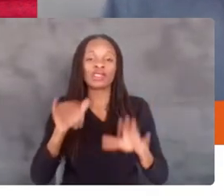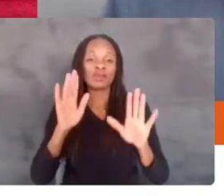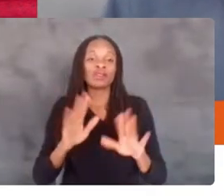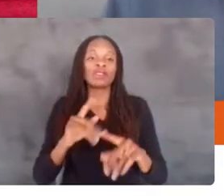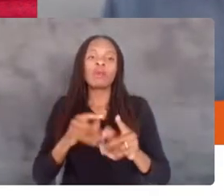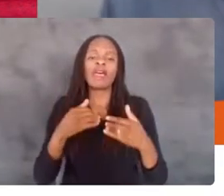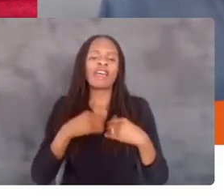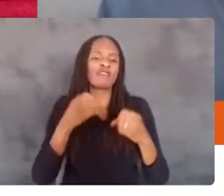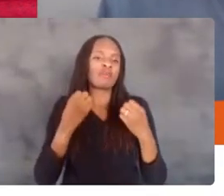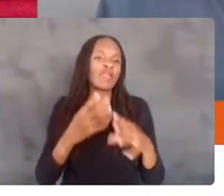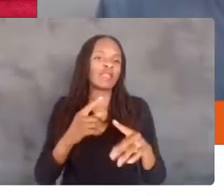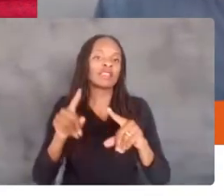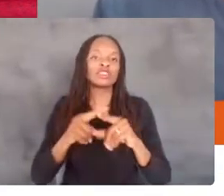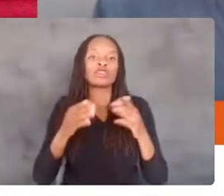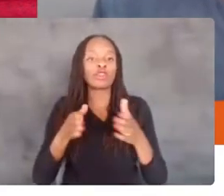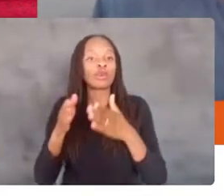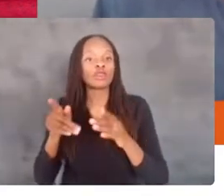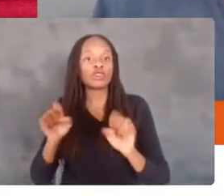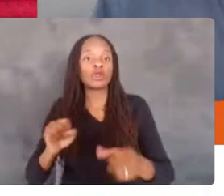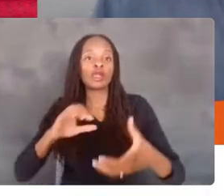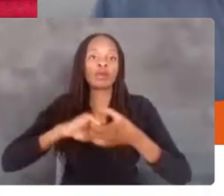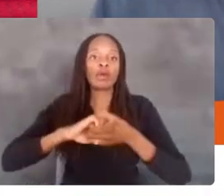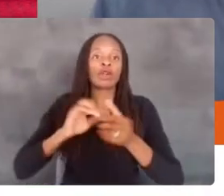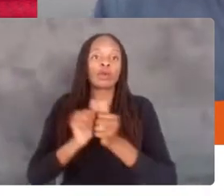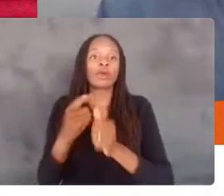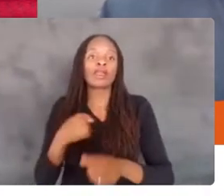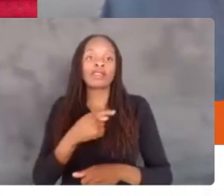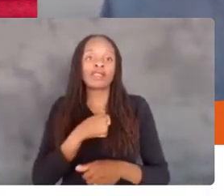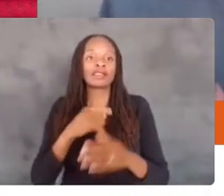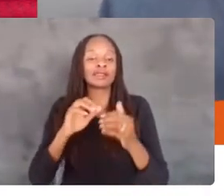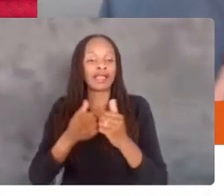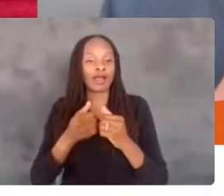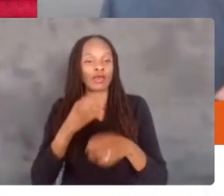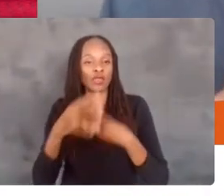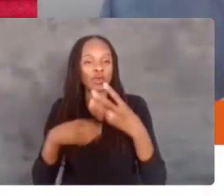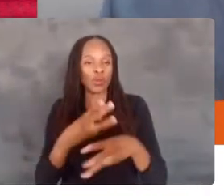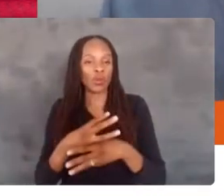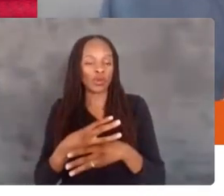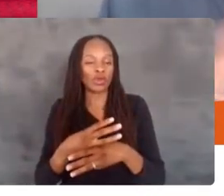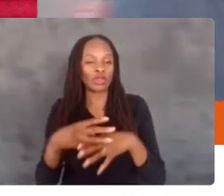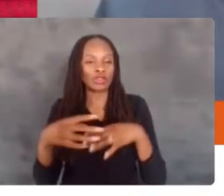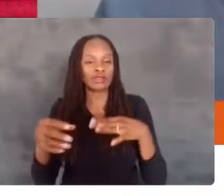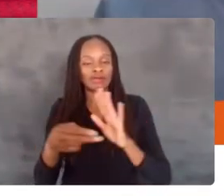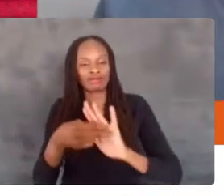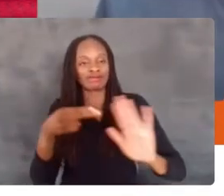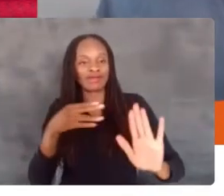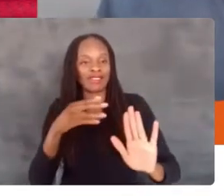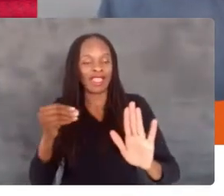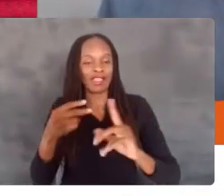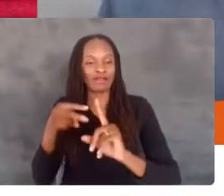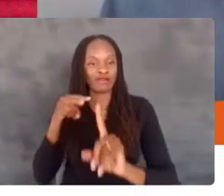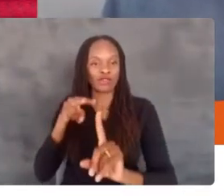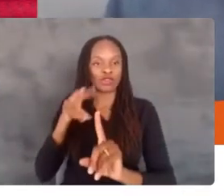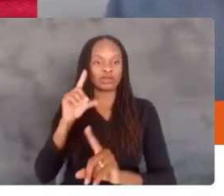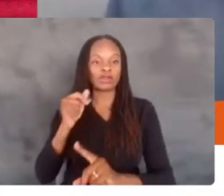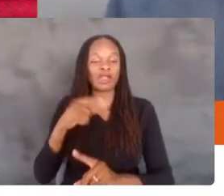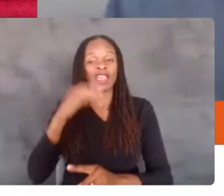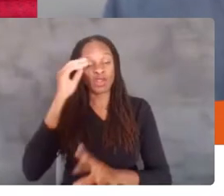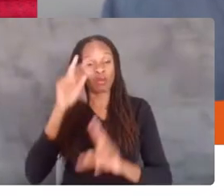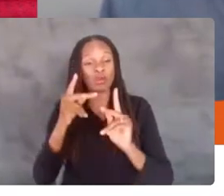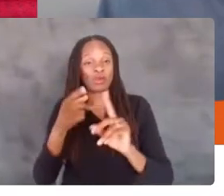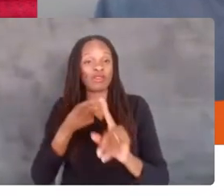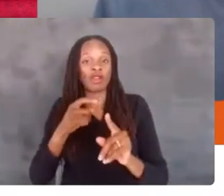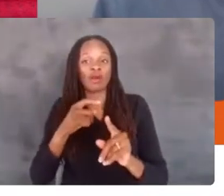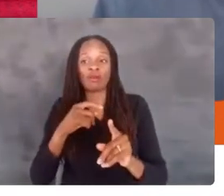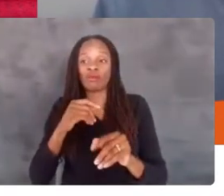partner with us as we change the way the world defines and views disability. You know, I know that there's people from all over the country on this